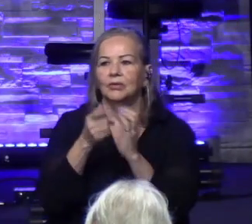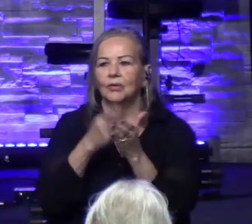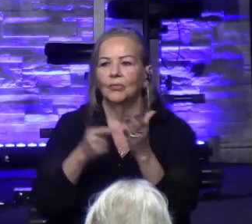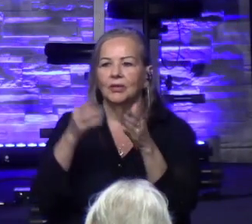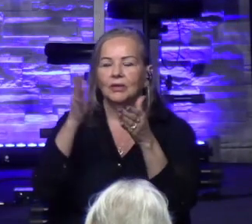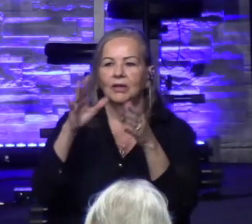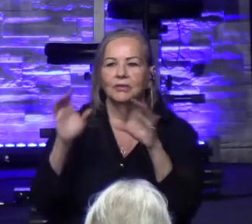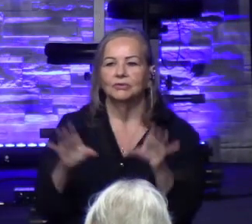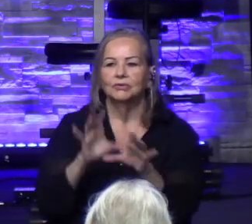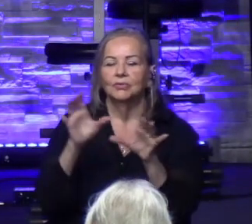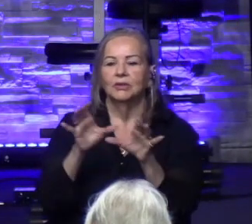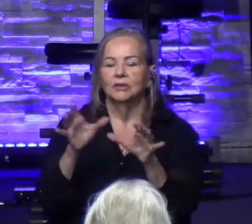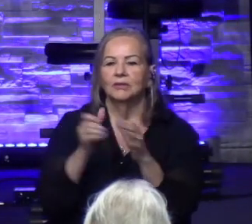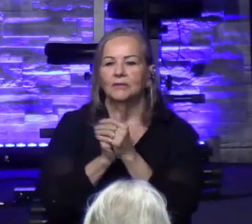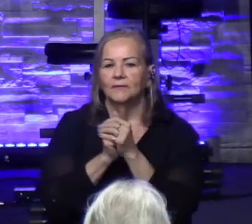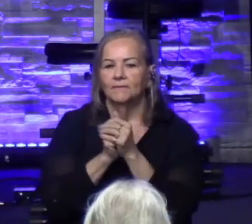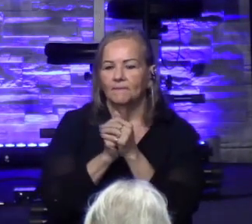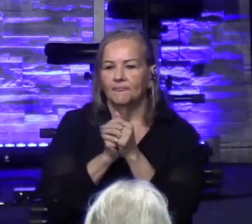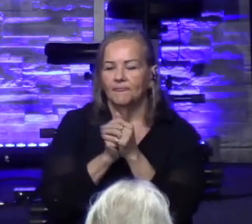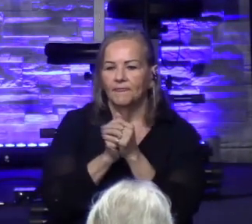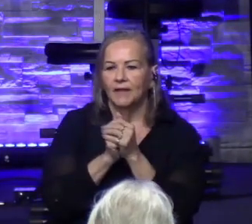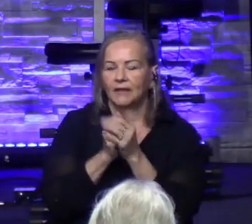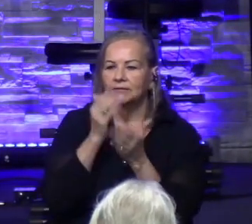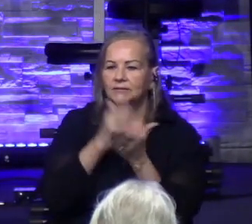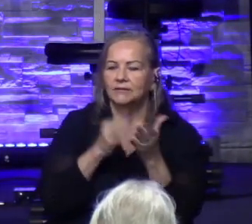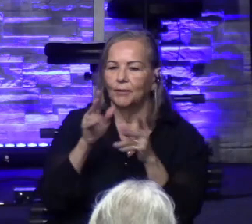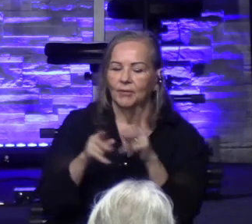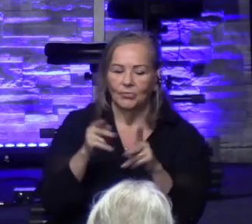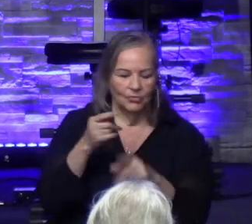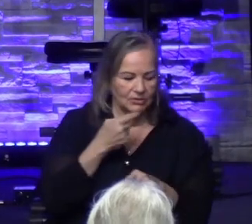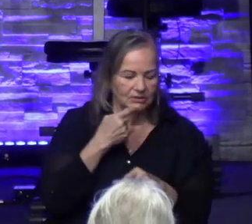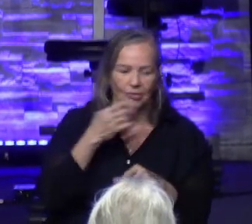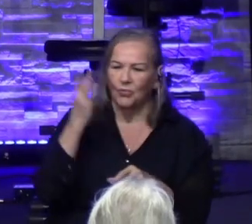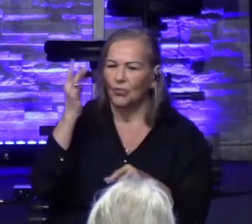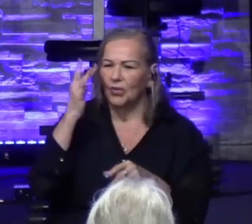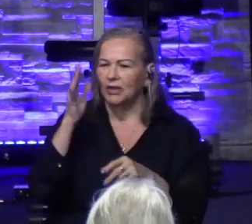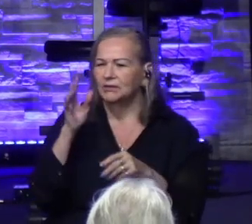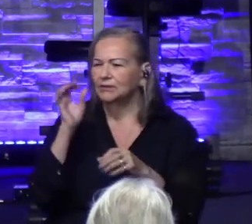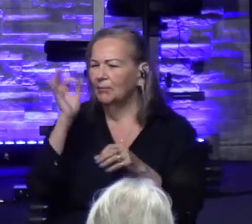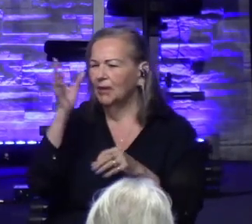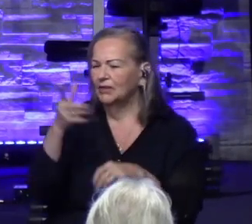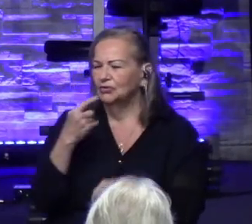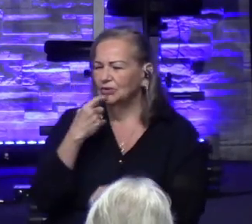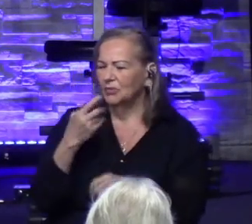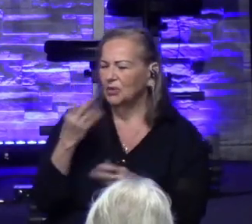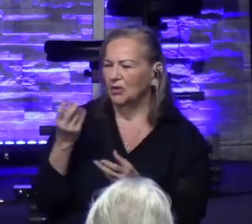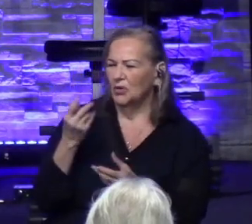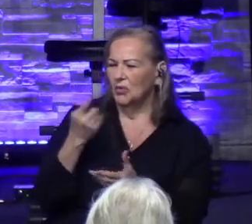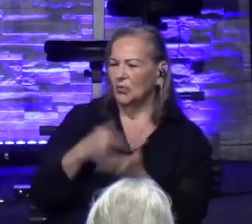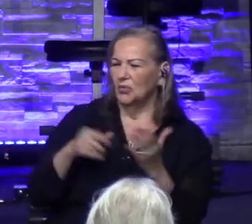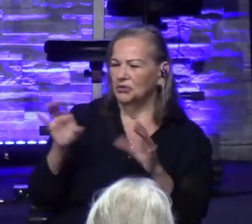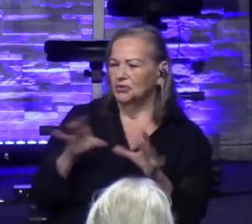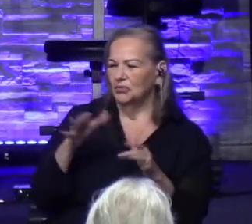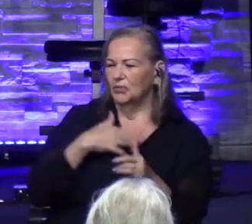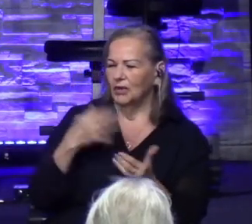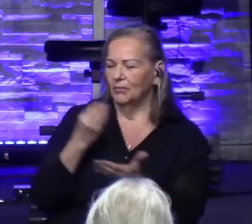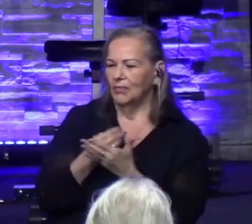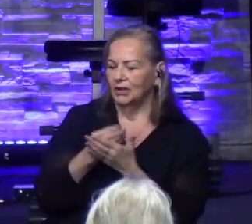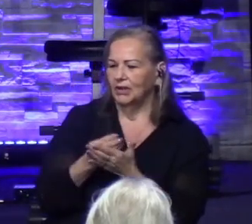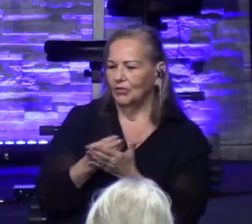And some of you might say, you know, why does the pastor think he can tell me what to do with my money or put it in the offering chest or do anything like that?